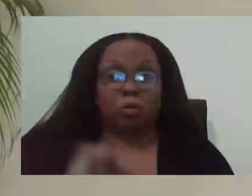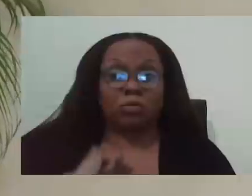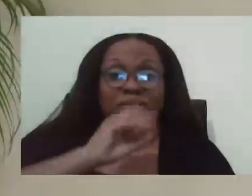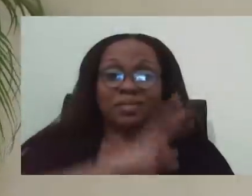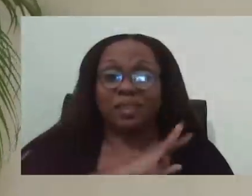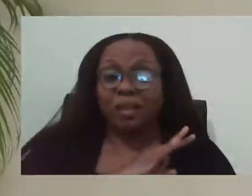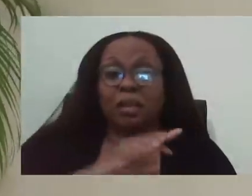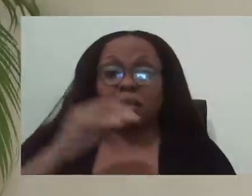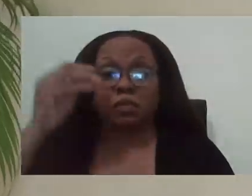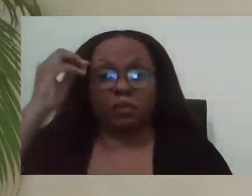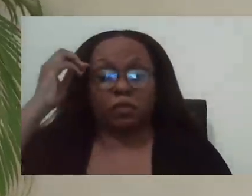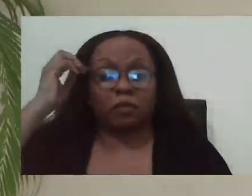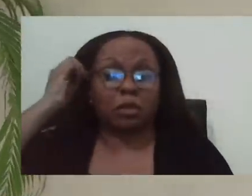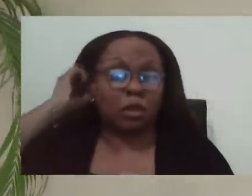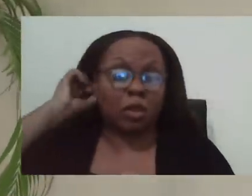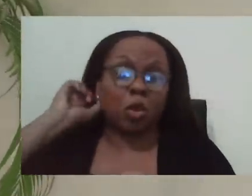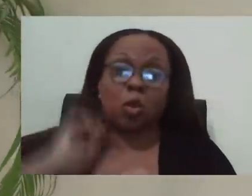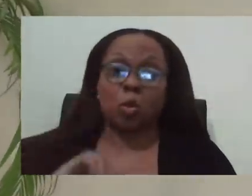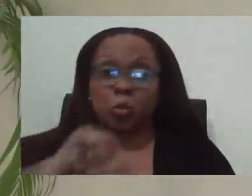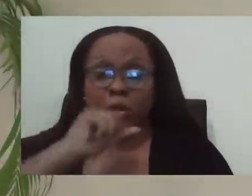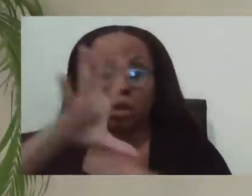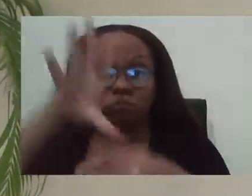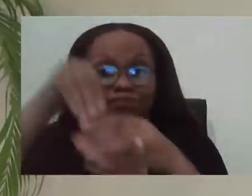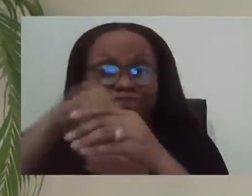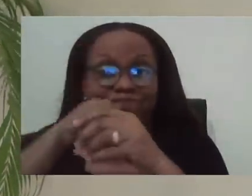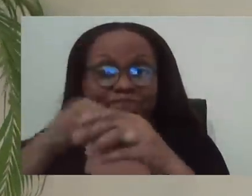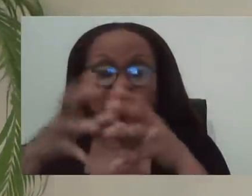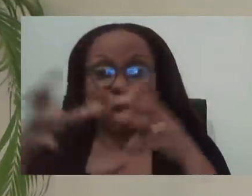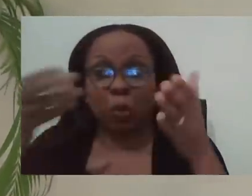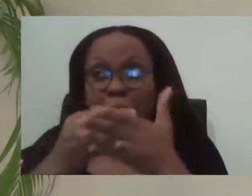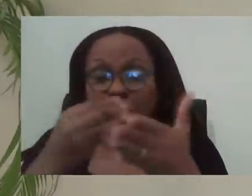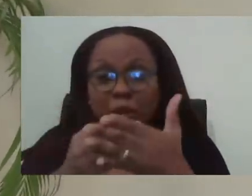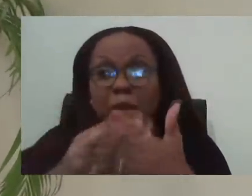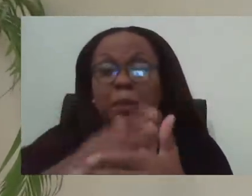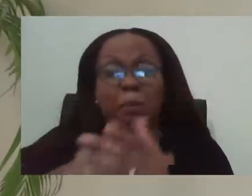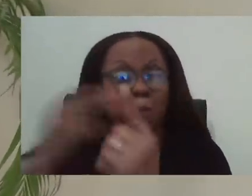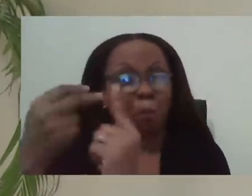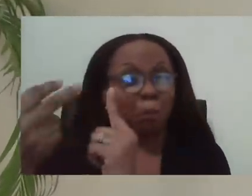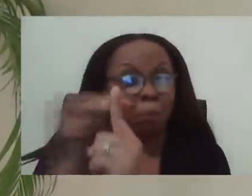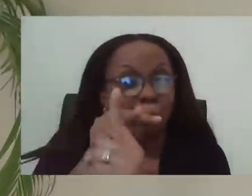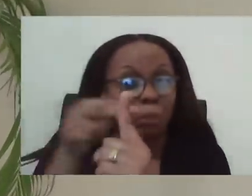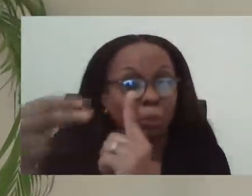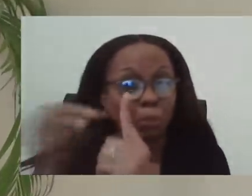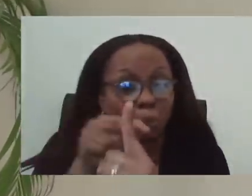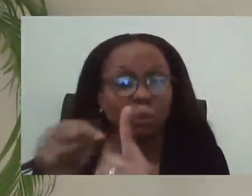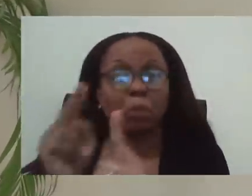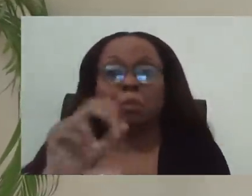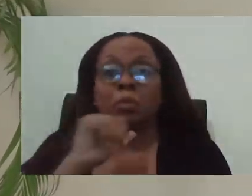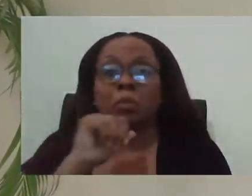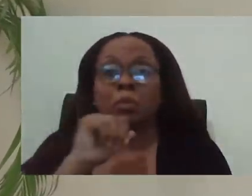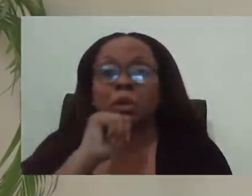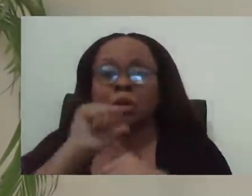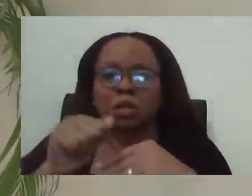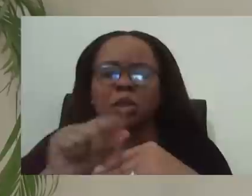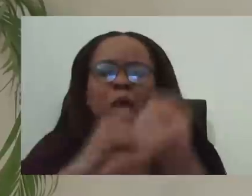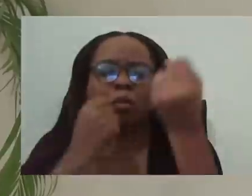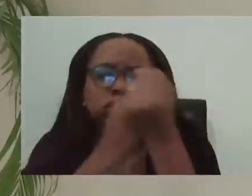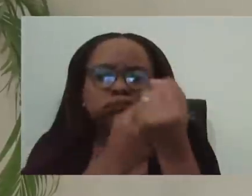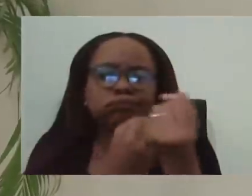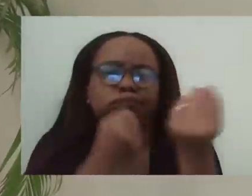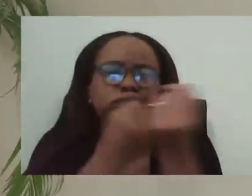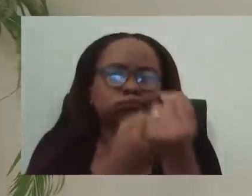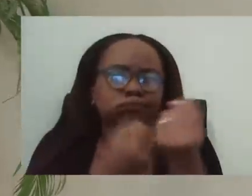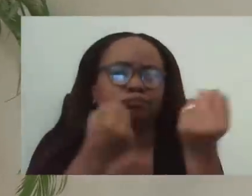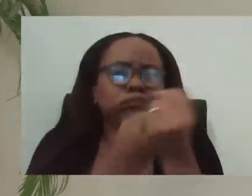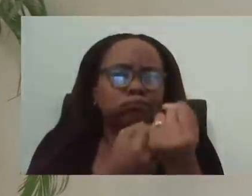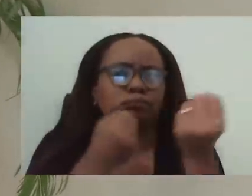investment in those areas, and maybe, you know, from my perspective, maybe we haven't led enough on advocating for these things. But I think that needs to change now. We need